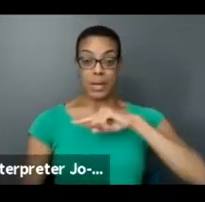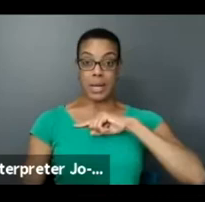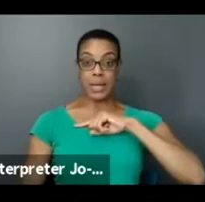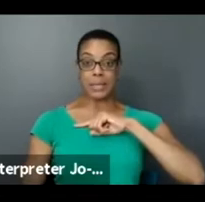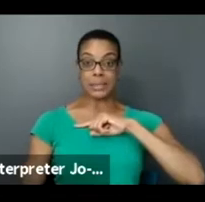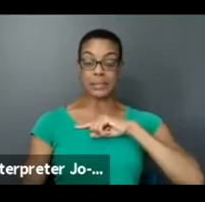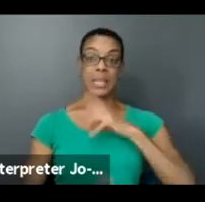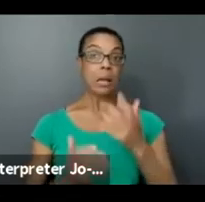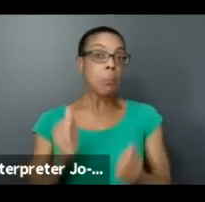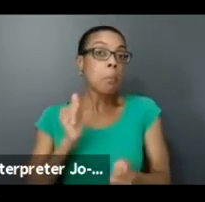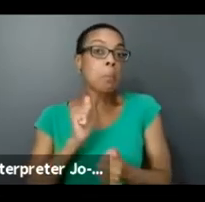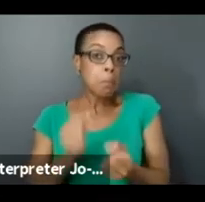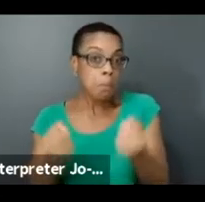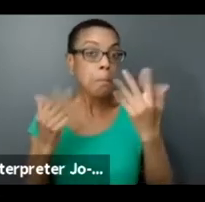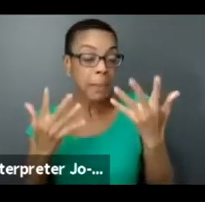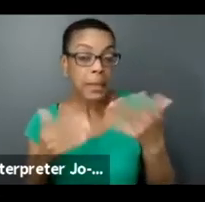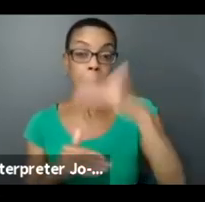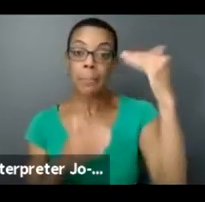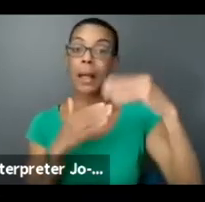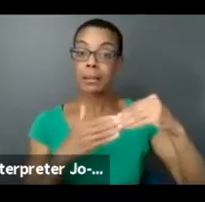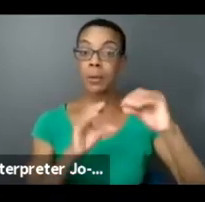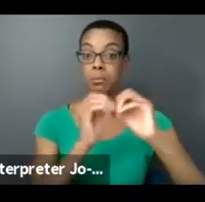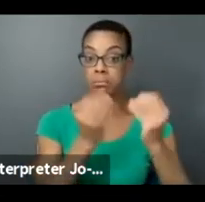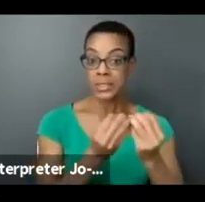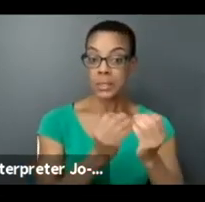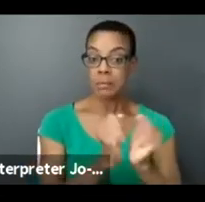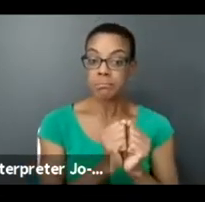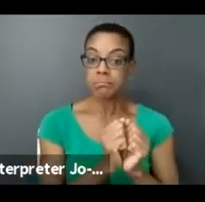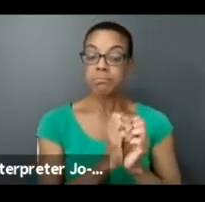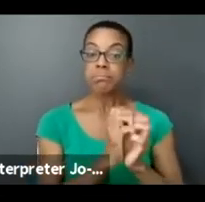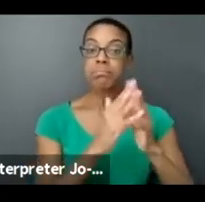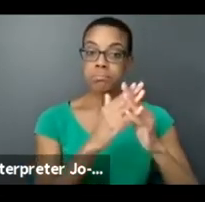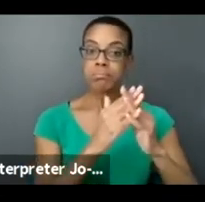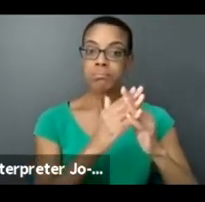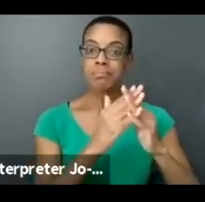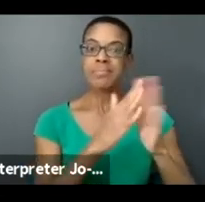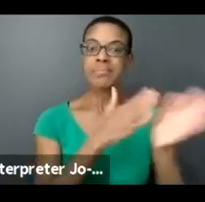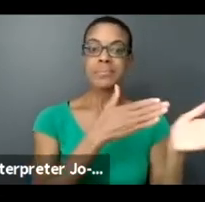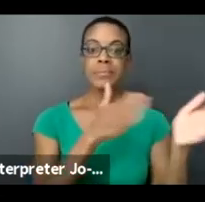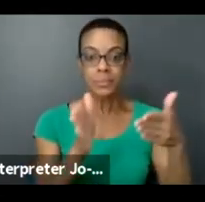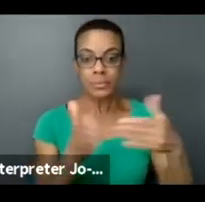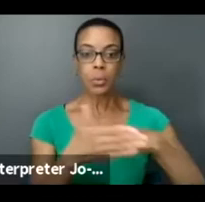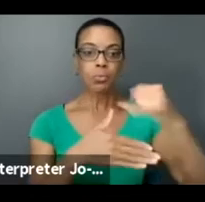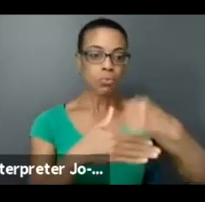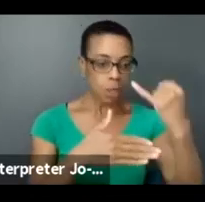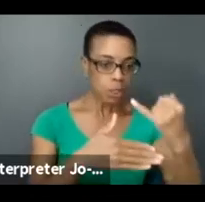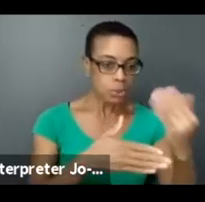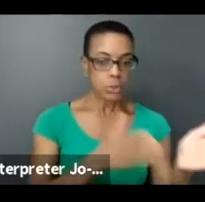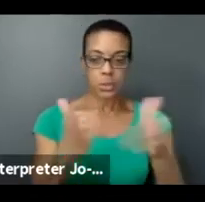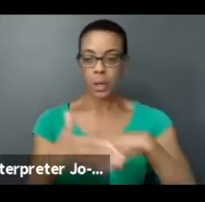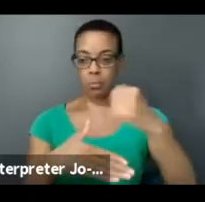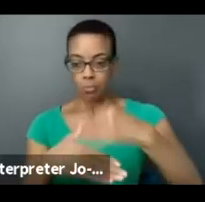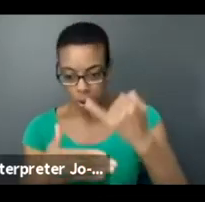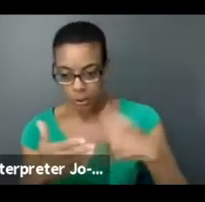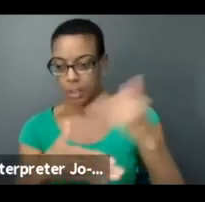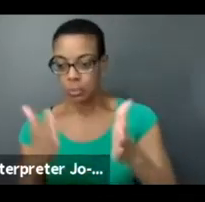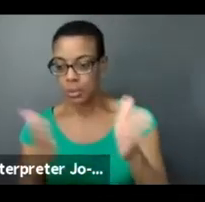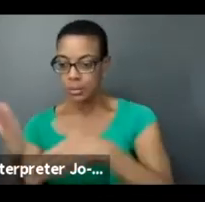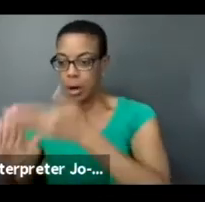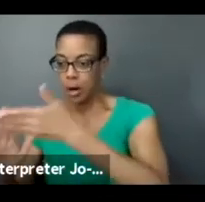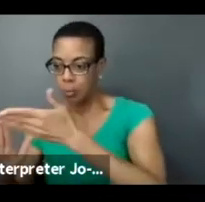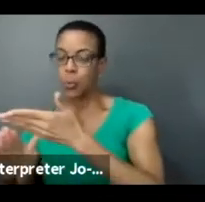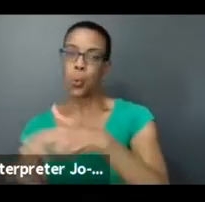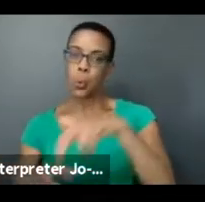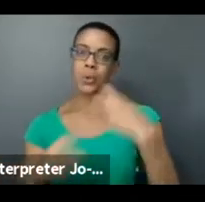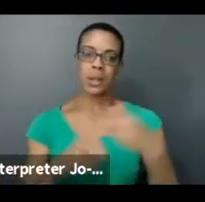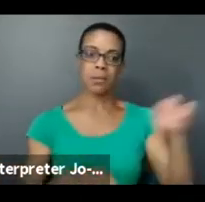think for a lot of Black-led organizations that are starting, it's that shift from project to project to operating that's the most difficult. This